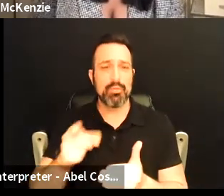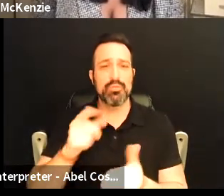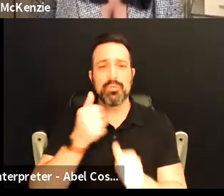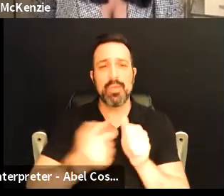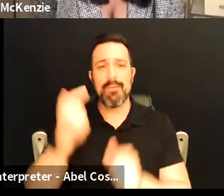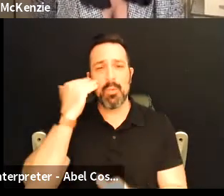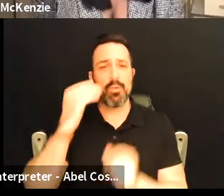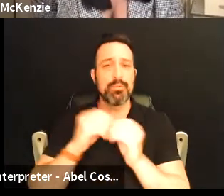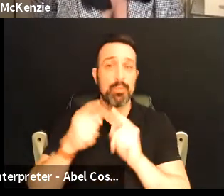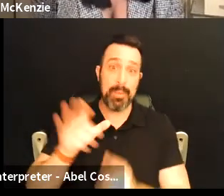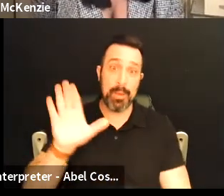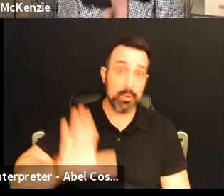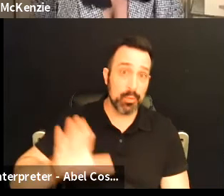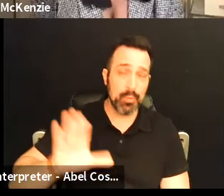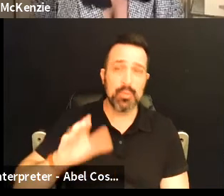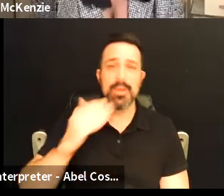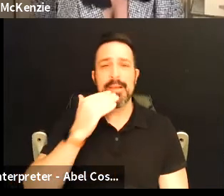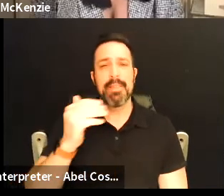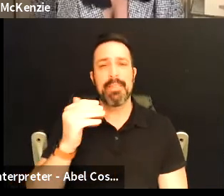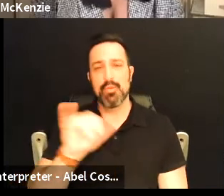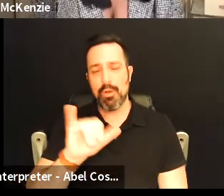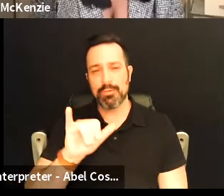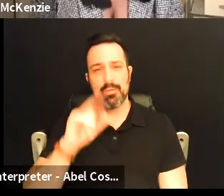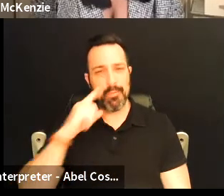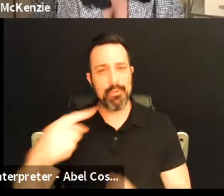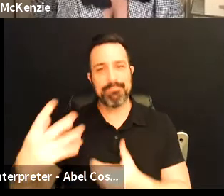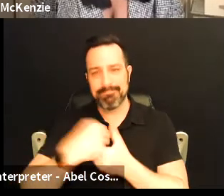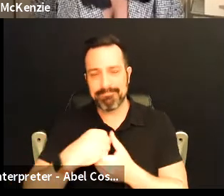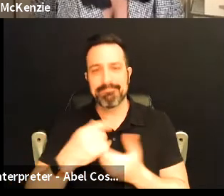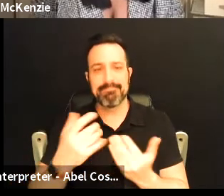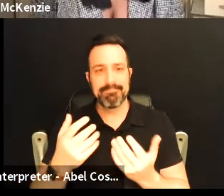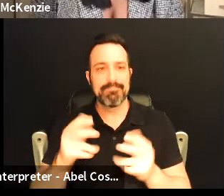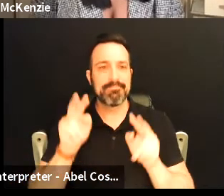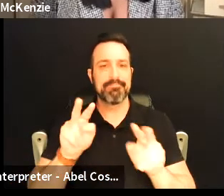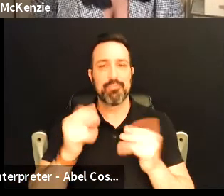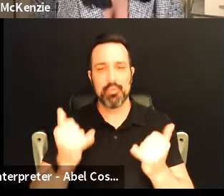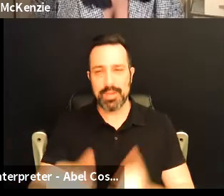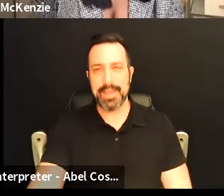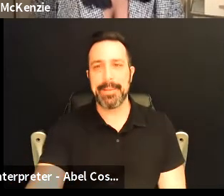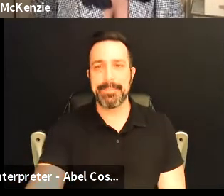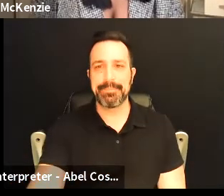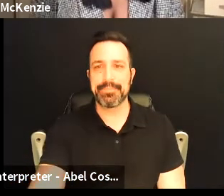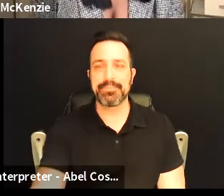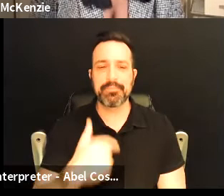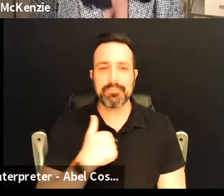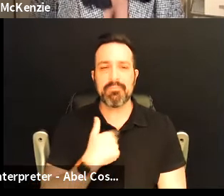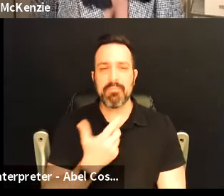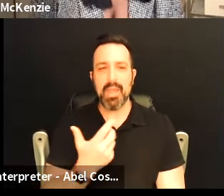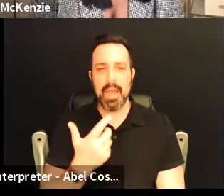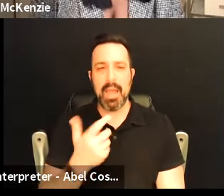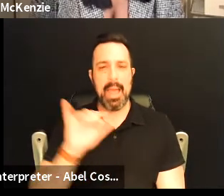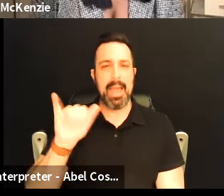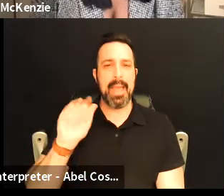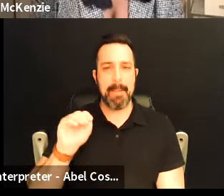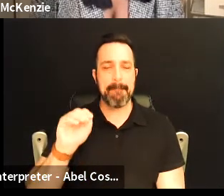a bit more about you thank you all so much for being here and joining today I am